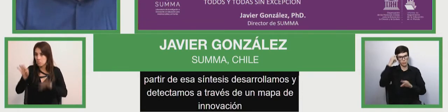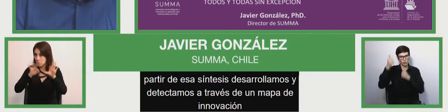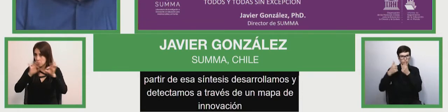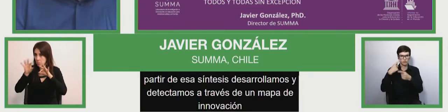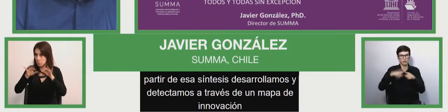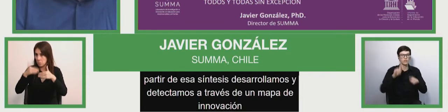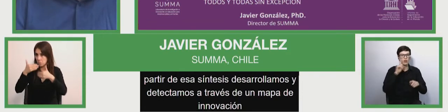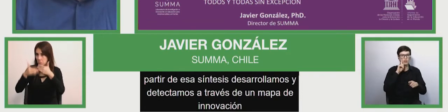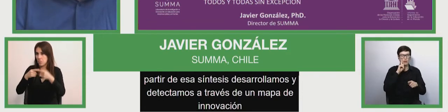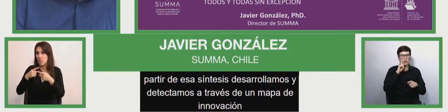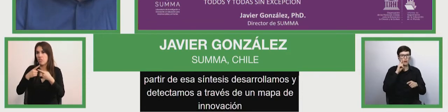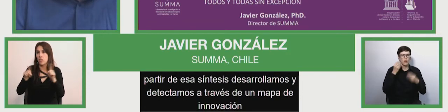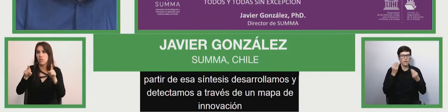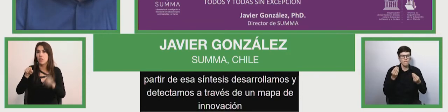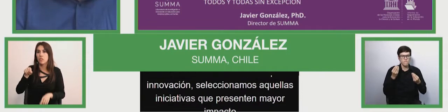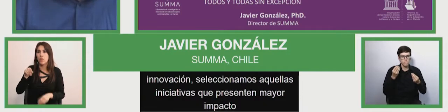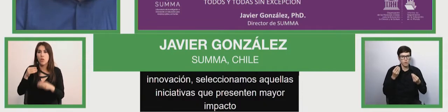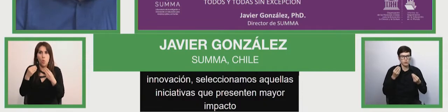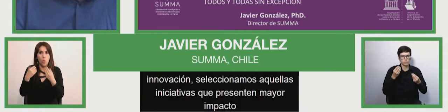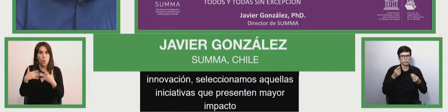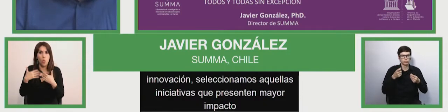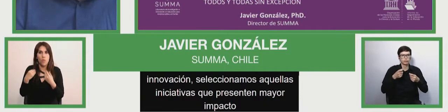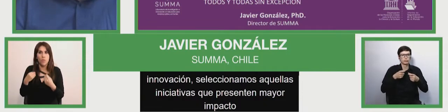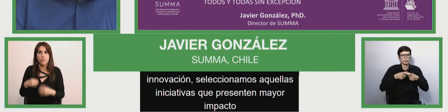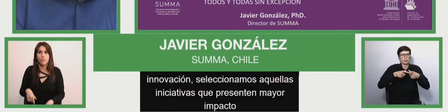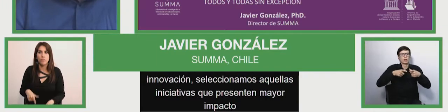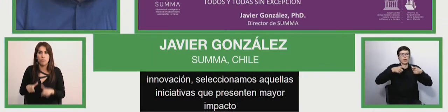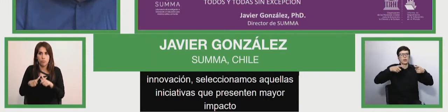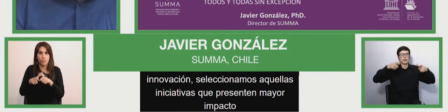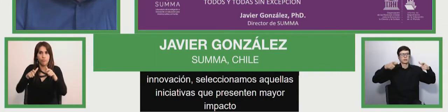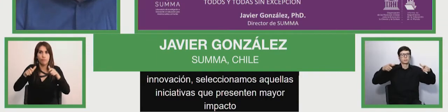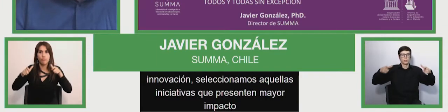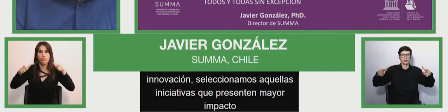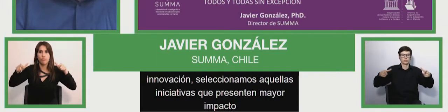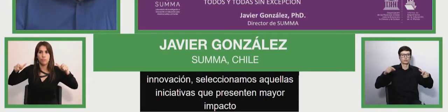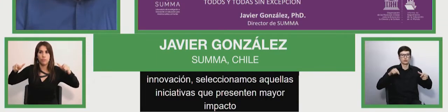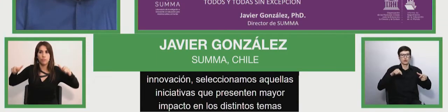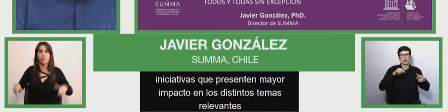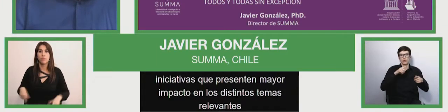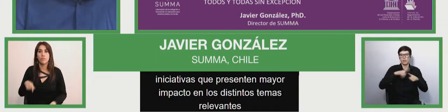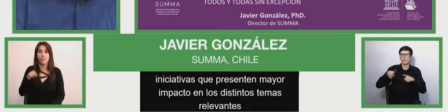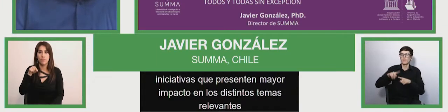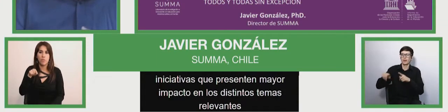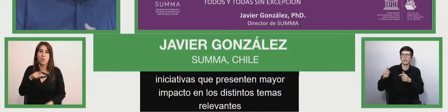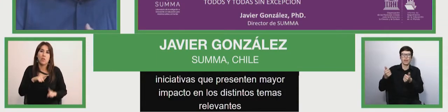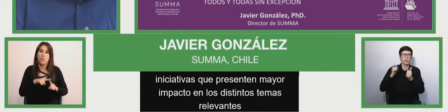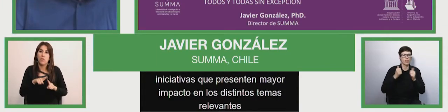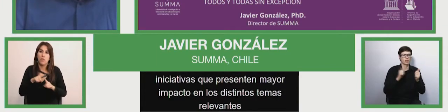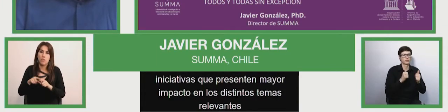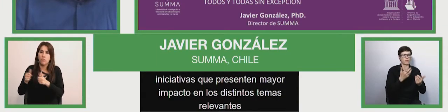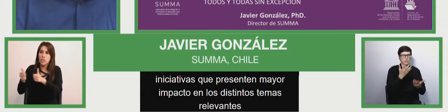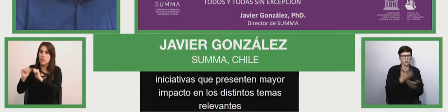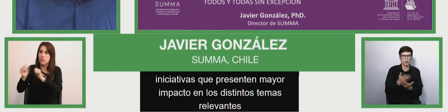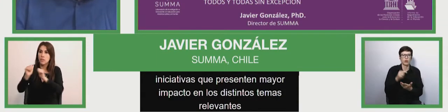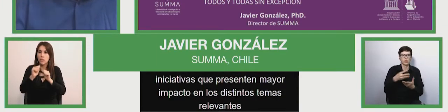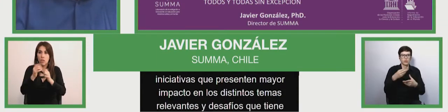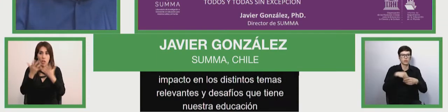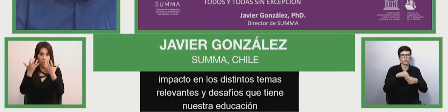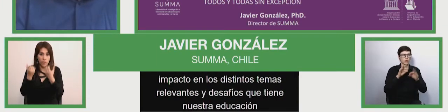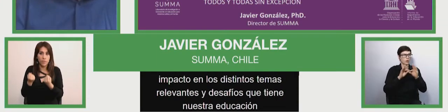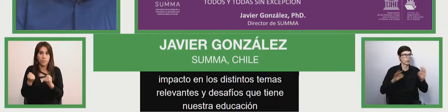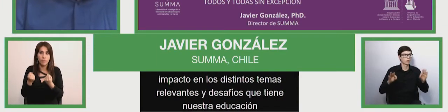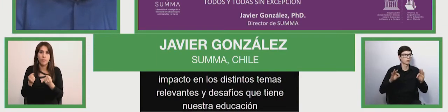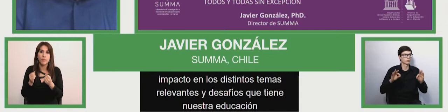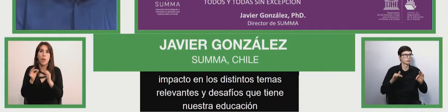challenges that our education has. Directly and indirectly, with different stakeholders on the ground, we adapt and test these